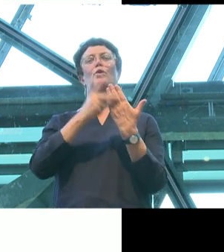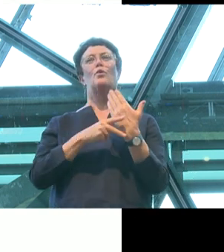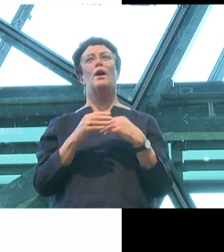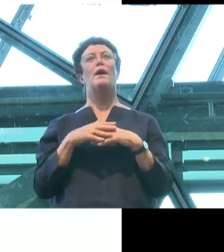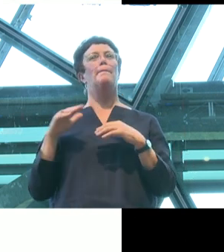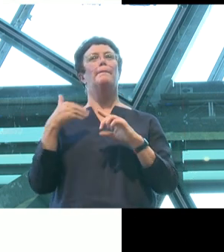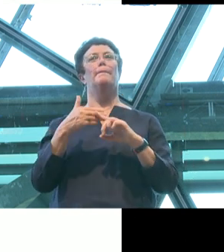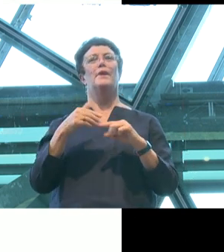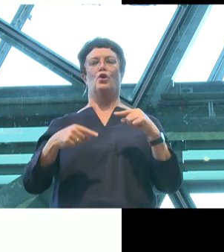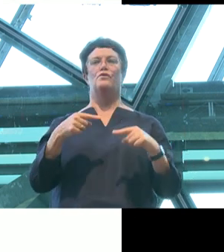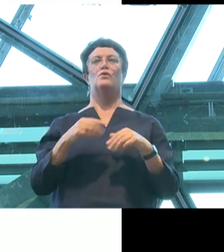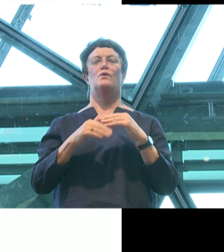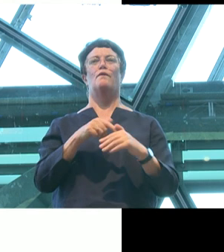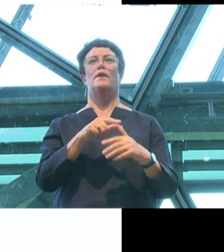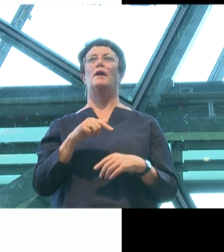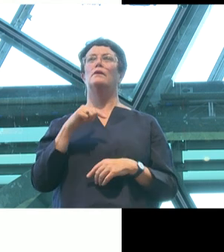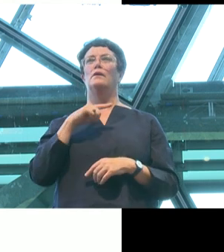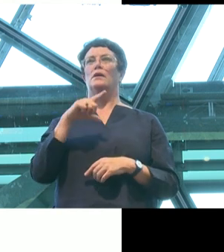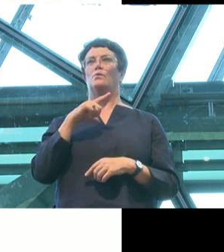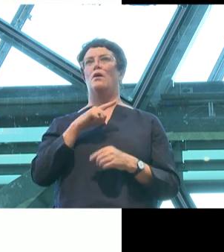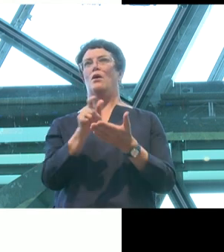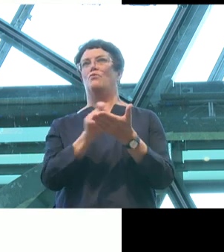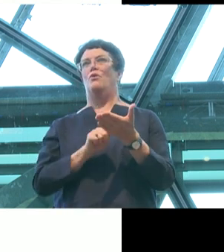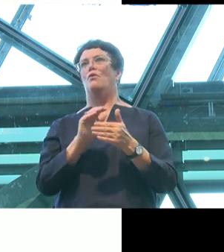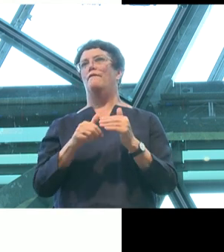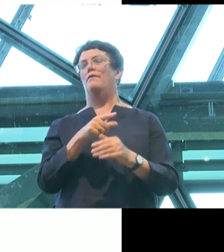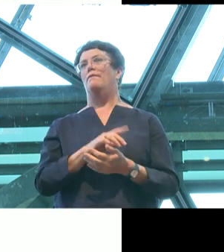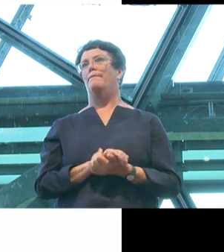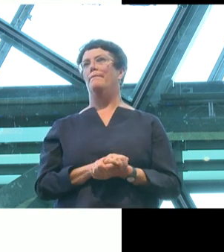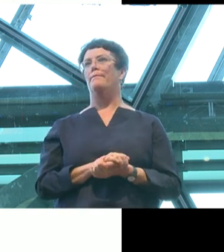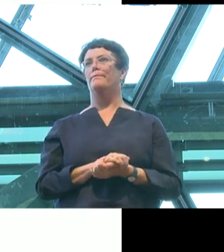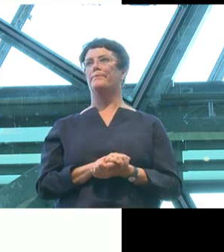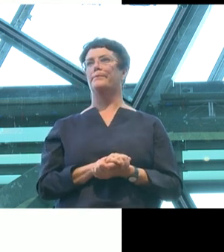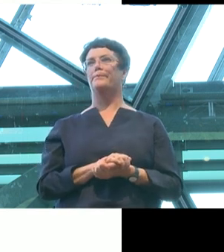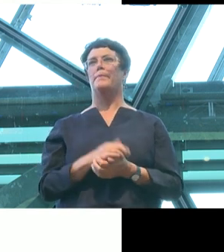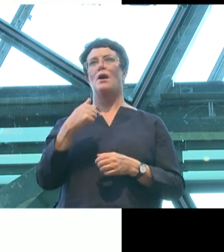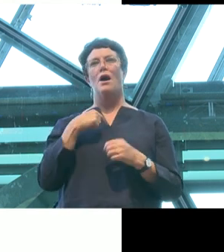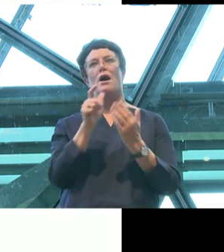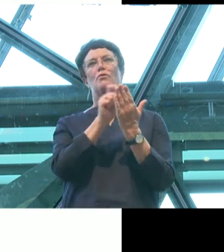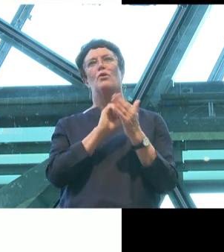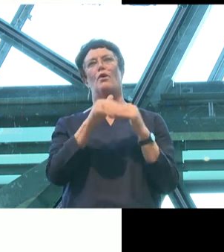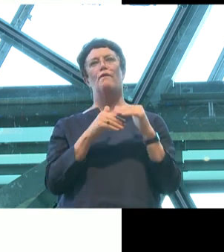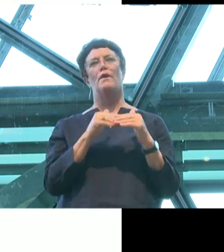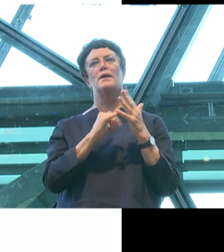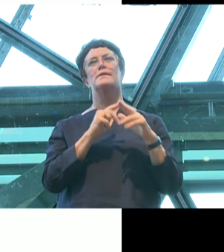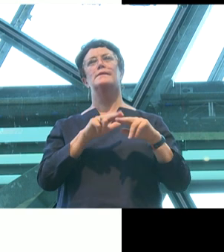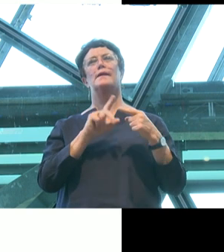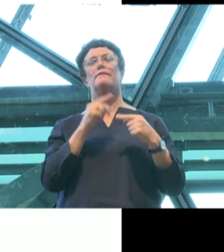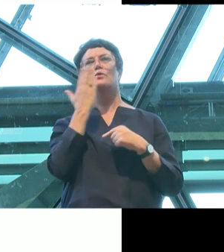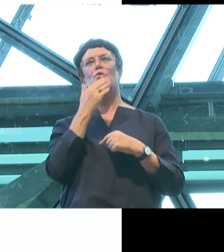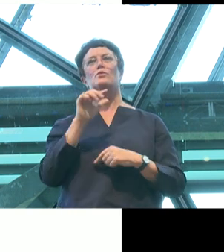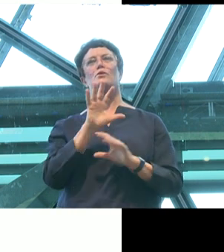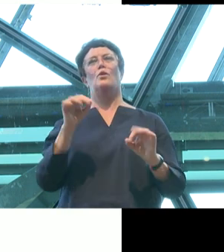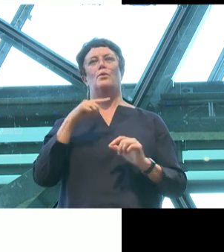about Safe Schools, the media coverage and its resulting controversy. I wrote about Safe Schools not because I was sure